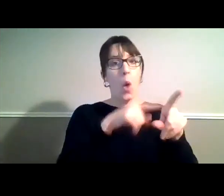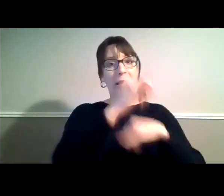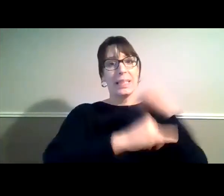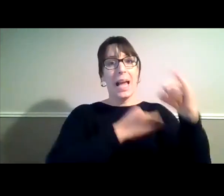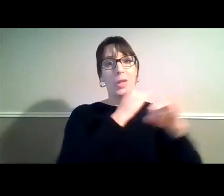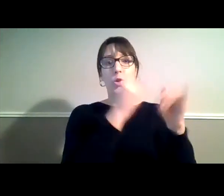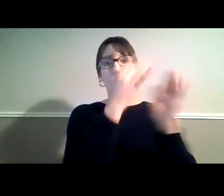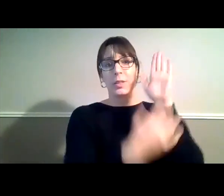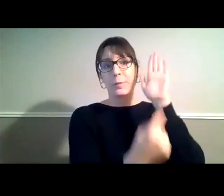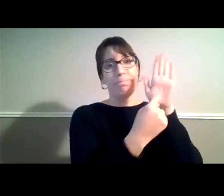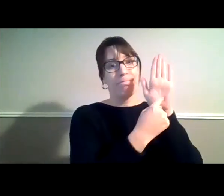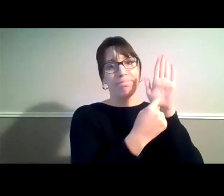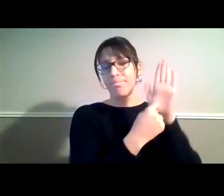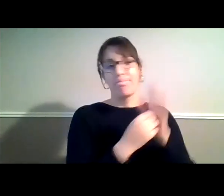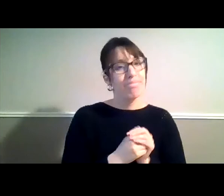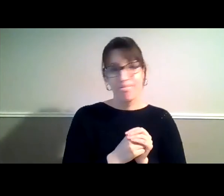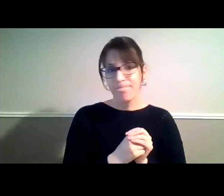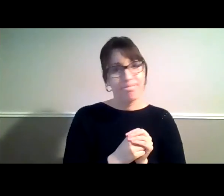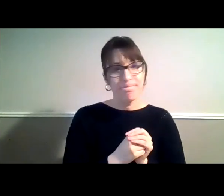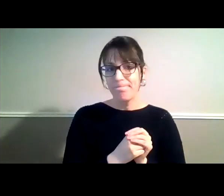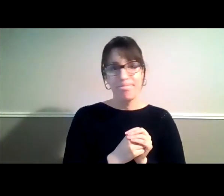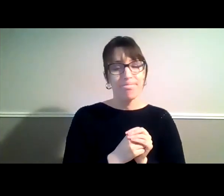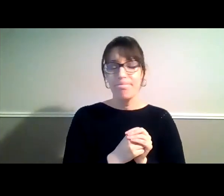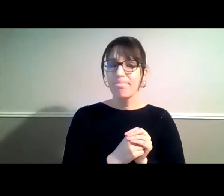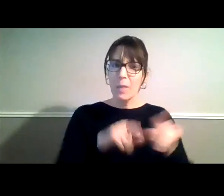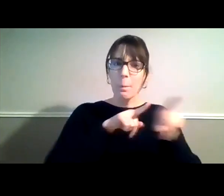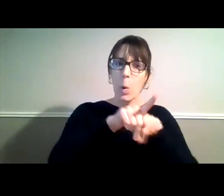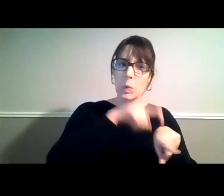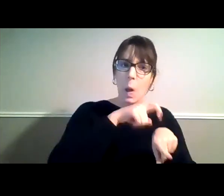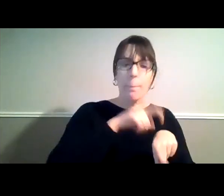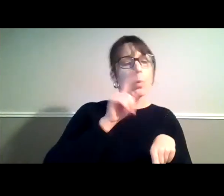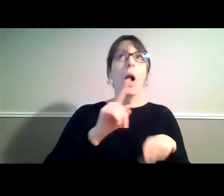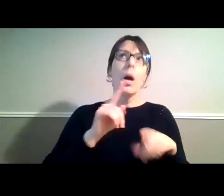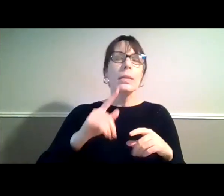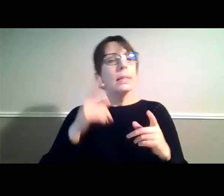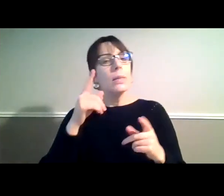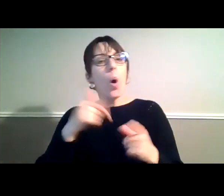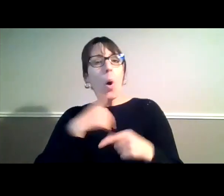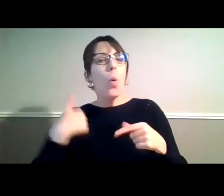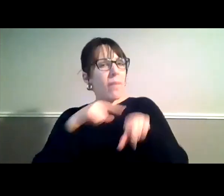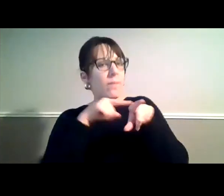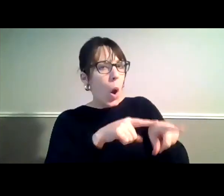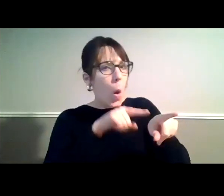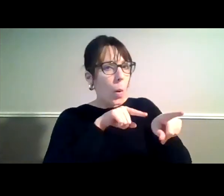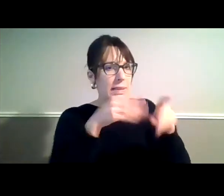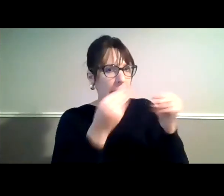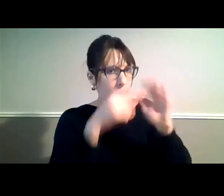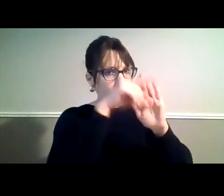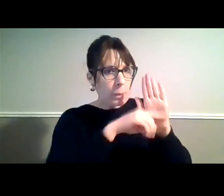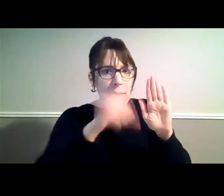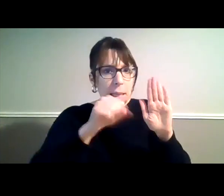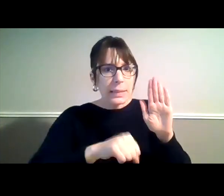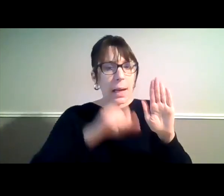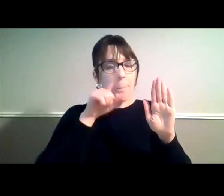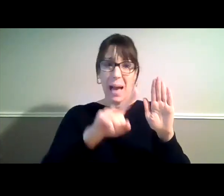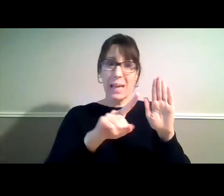than its compliance. Although in lots of ways we do comply, but there are some standout examples of where we